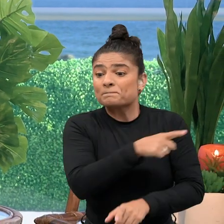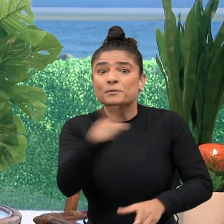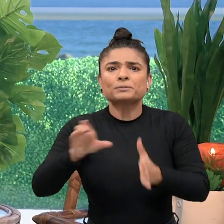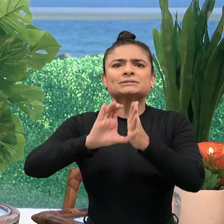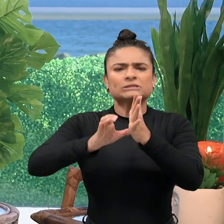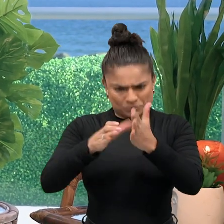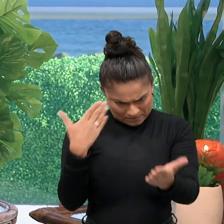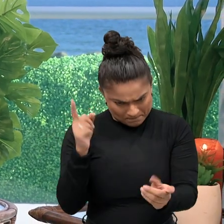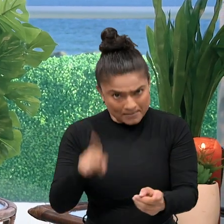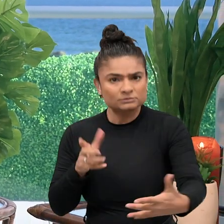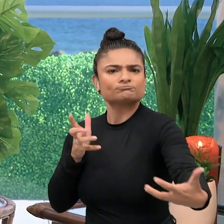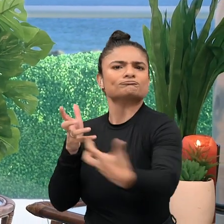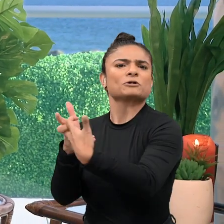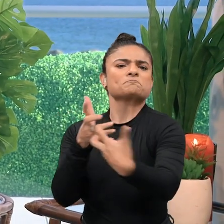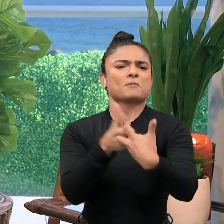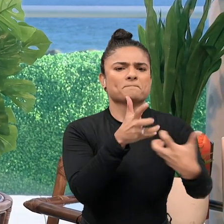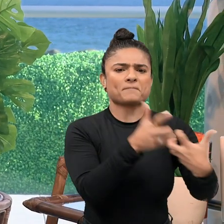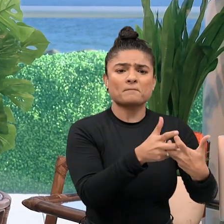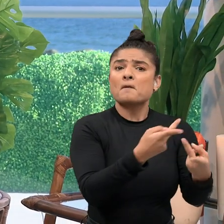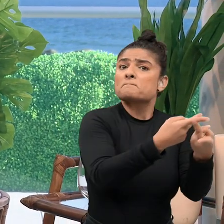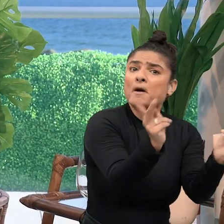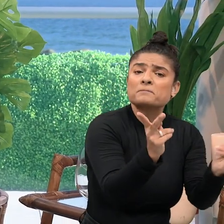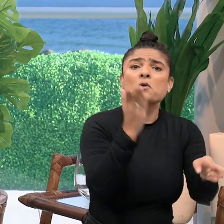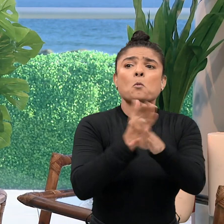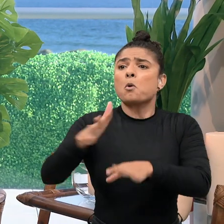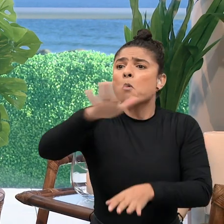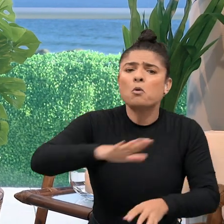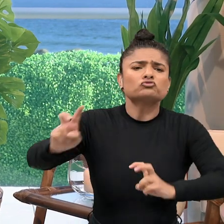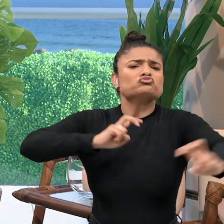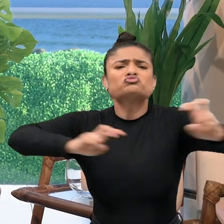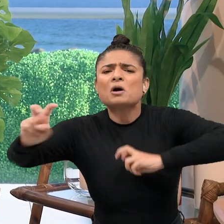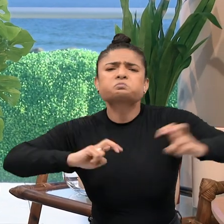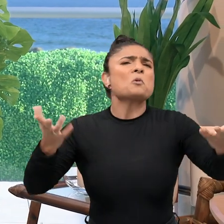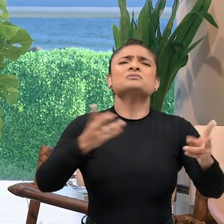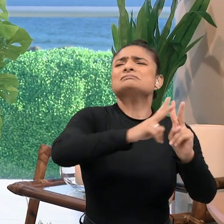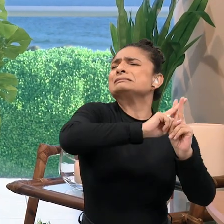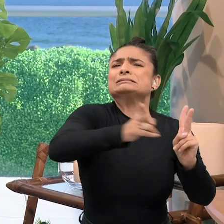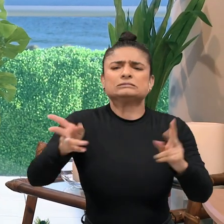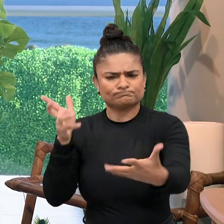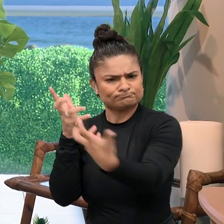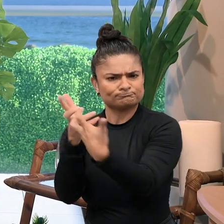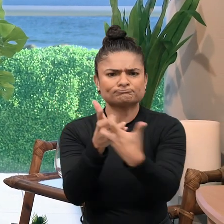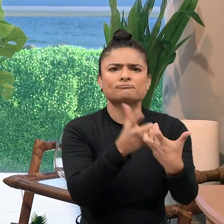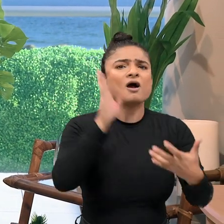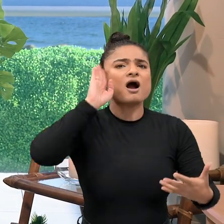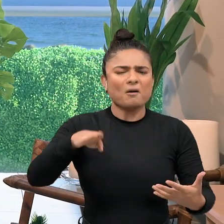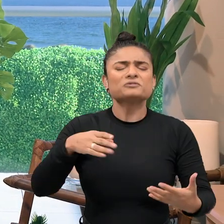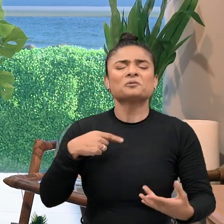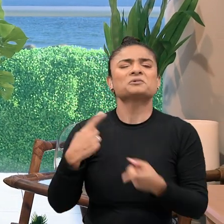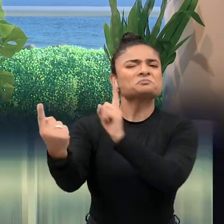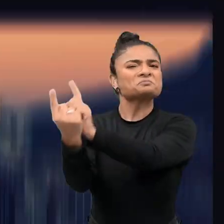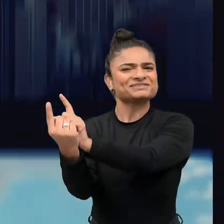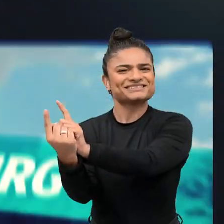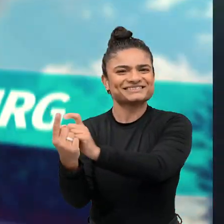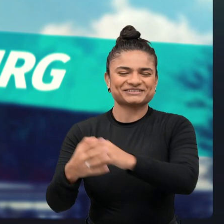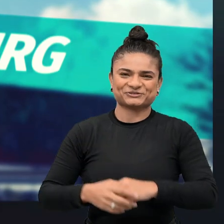that is, access for all people into buildings, public and workspaces, transportation and accommodation. Let's meet her.